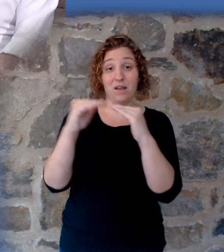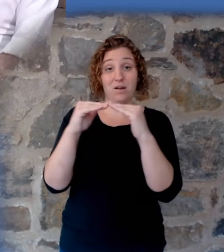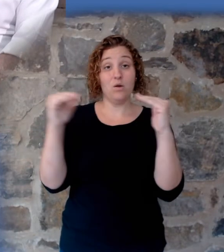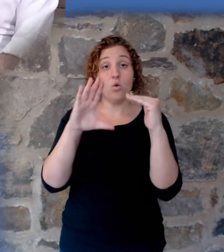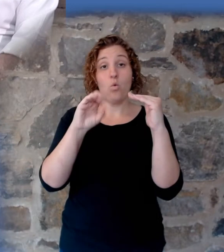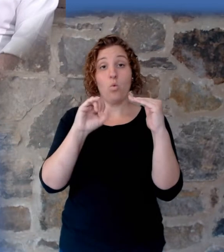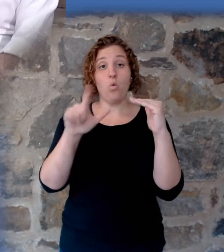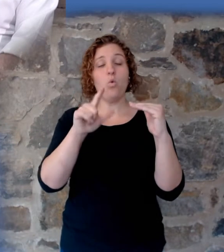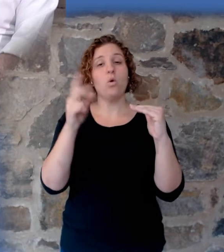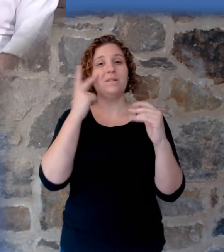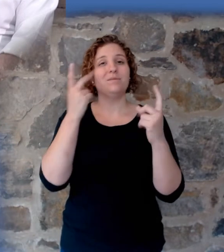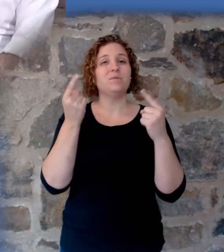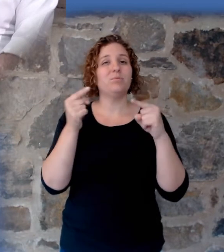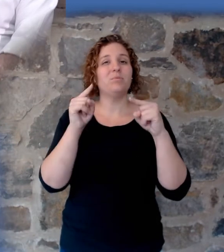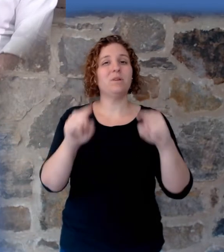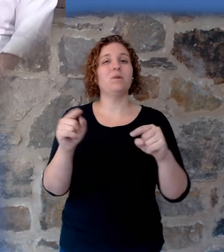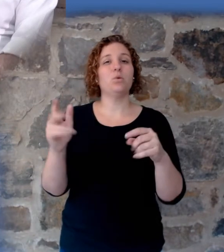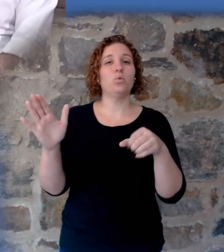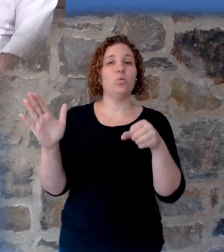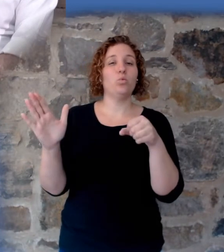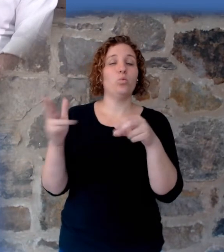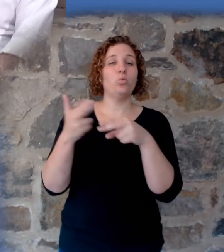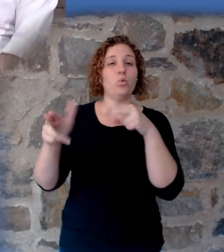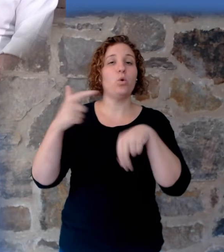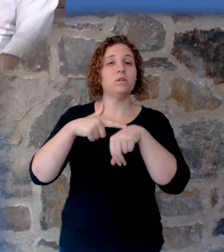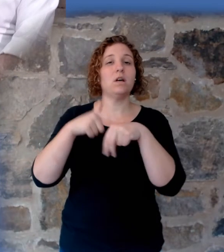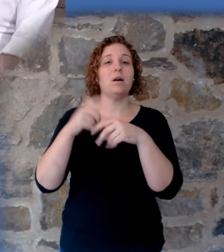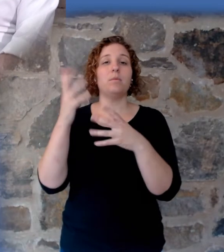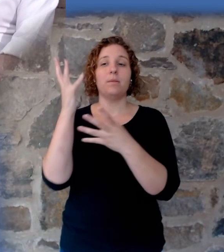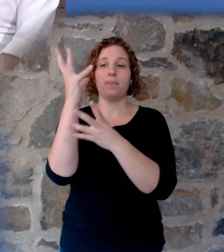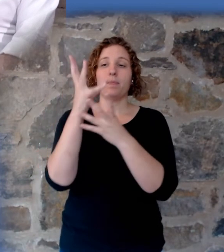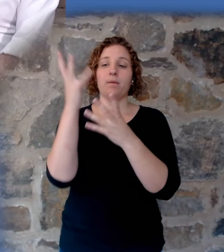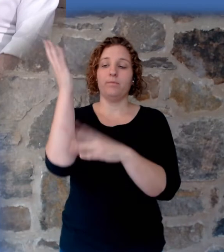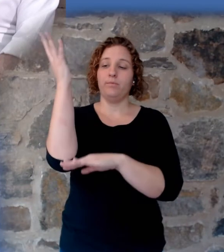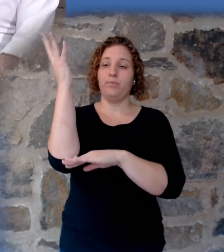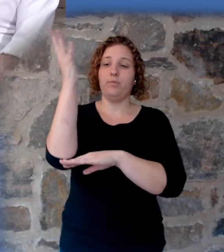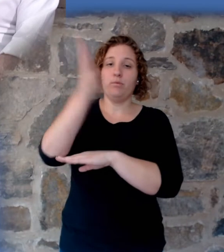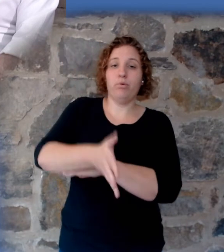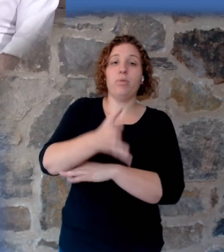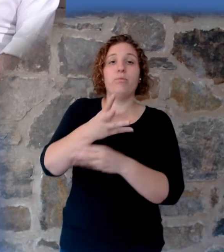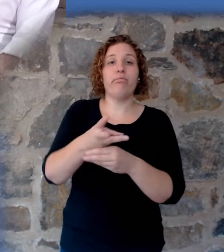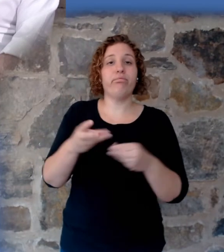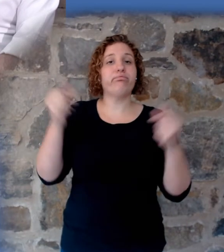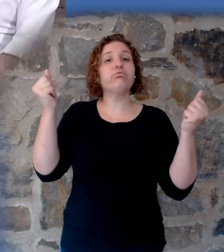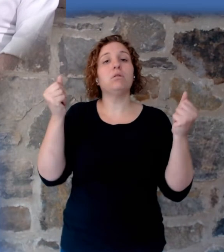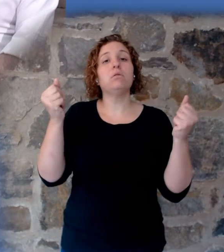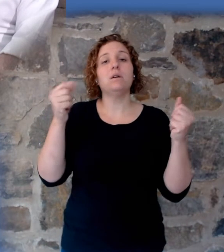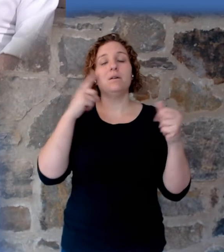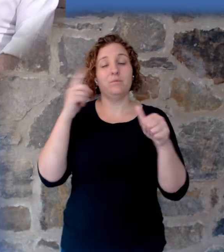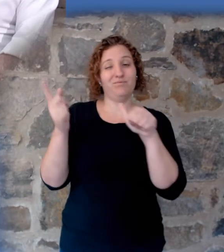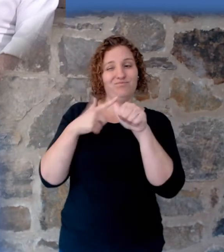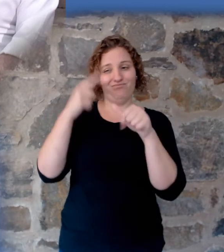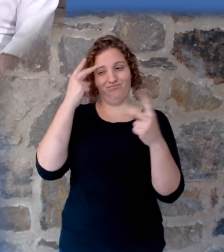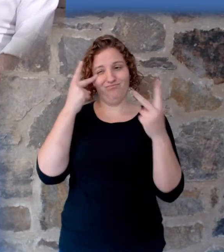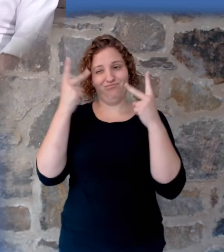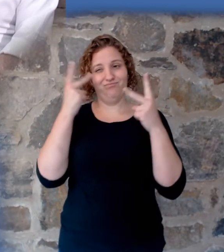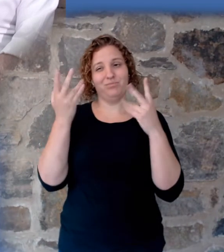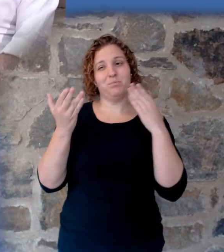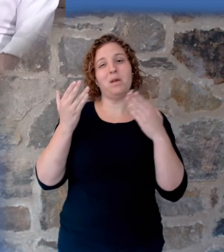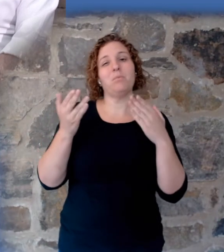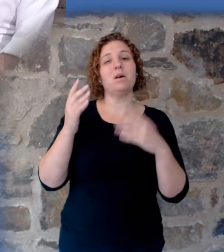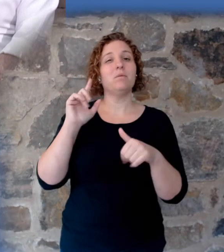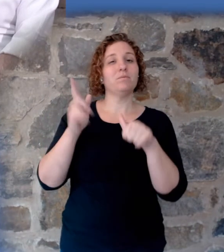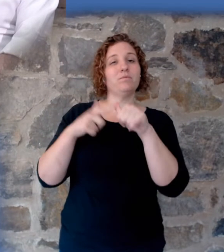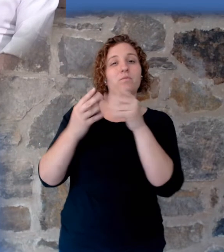a short time to cover the tree before it could rot and fall down. One's first impression may be that these upright trees are in their original growth